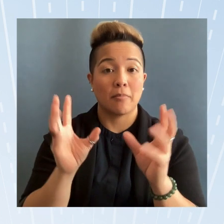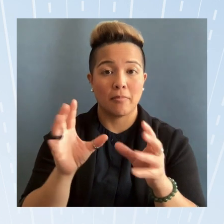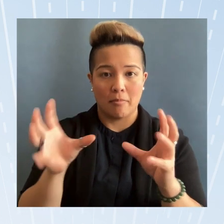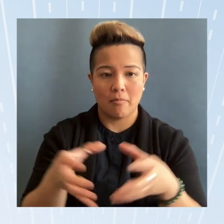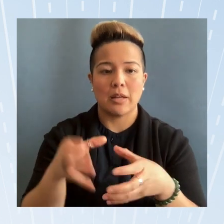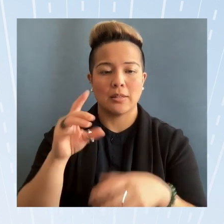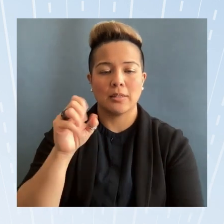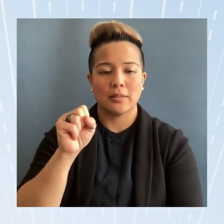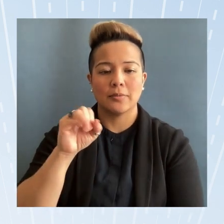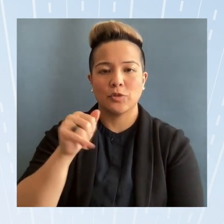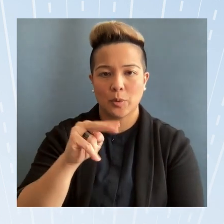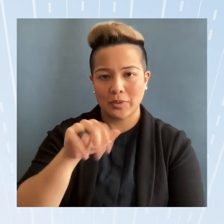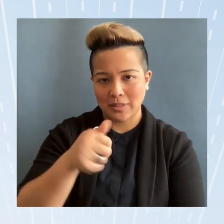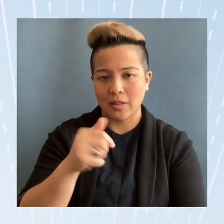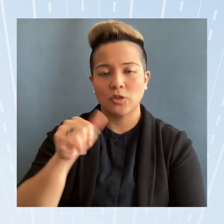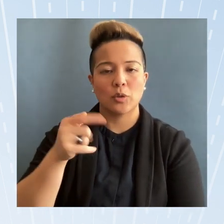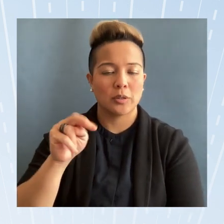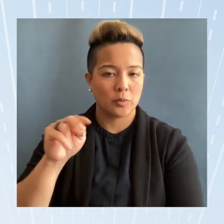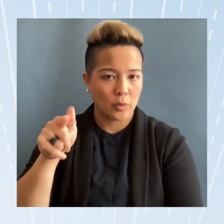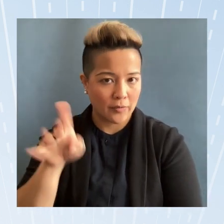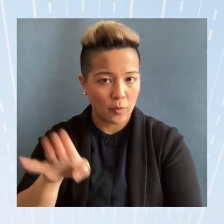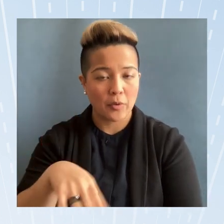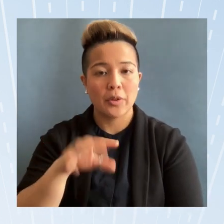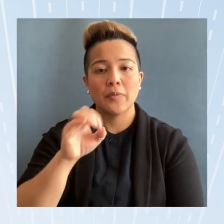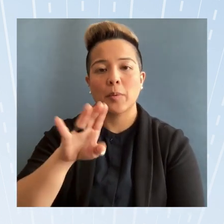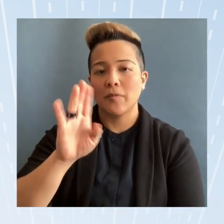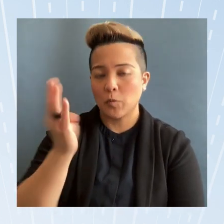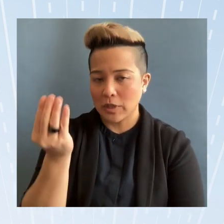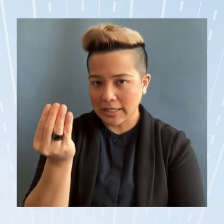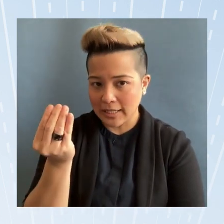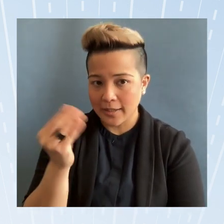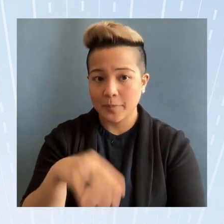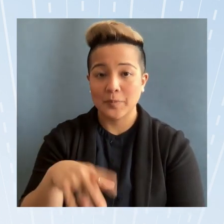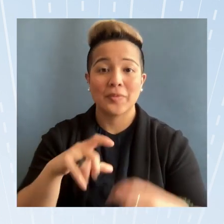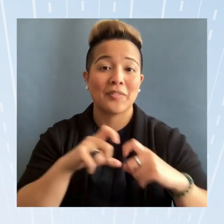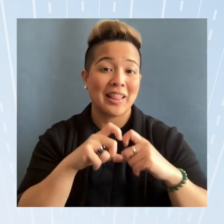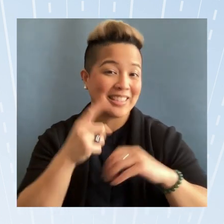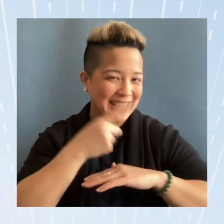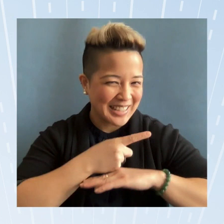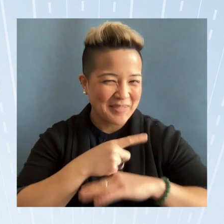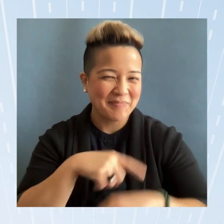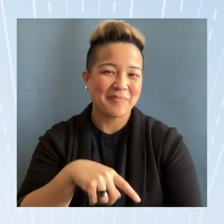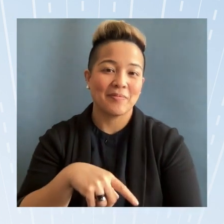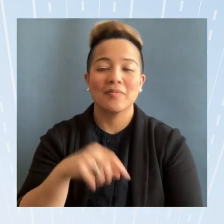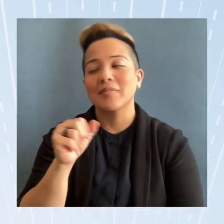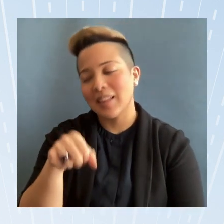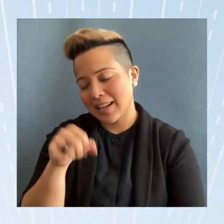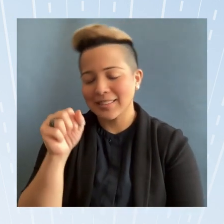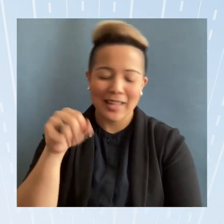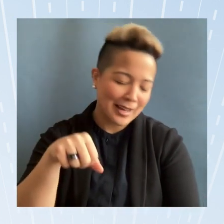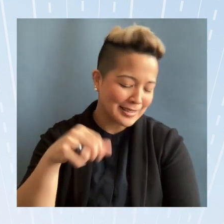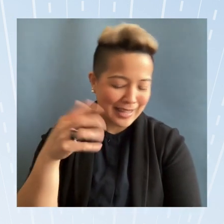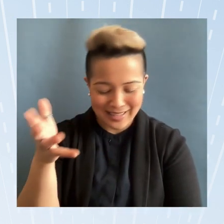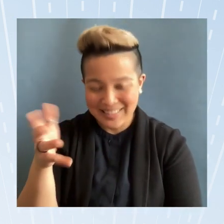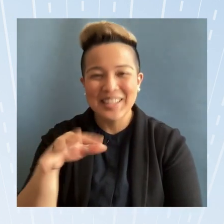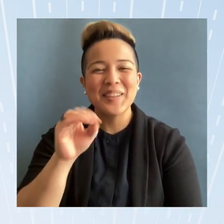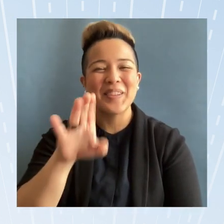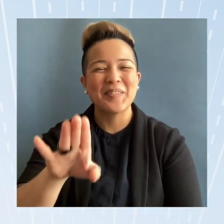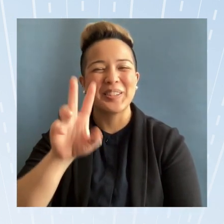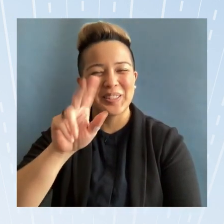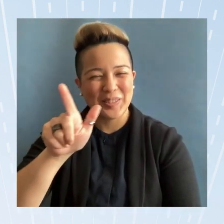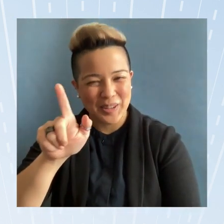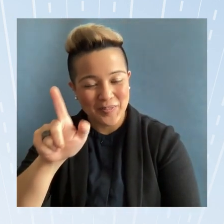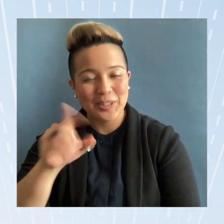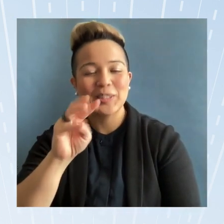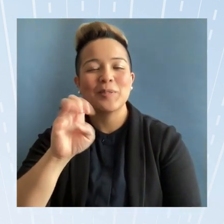10th January 24th February 14th Valentine's Day yes yes February 21st and